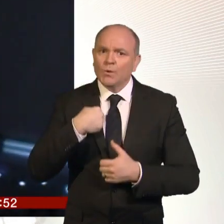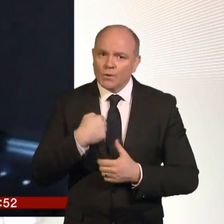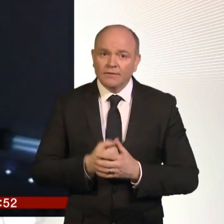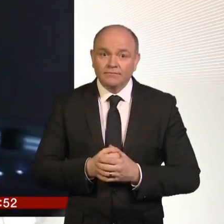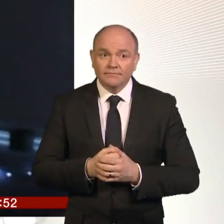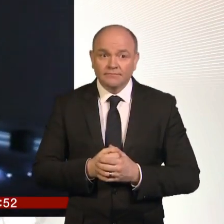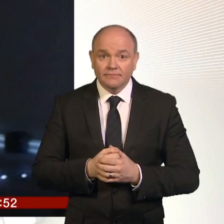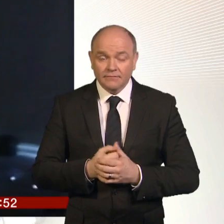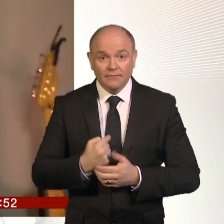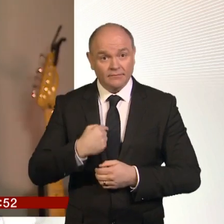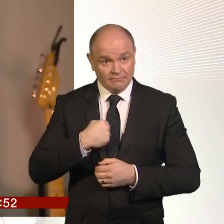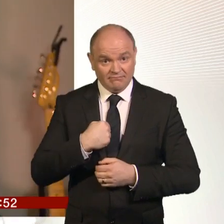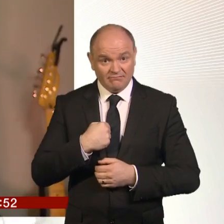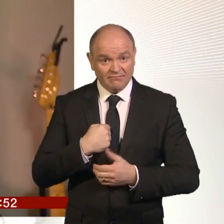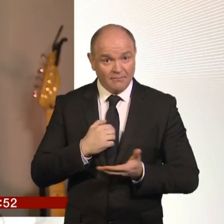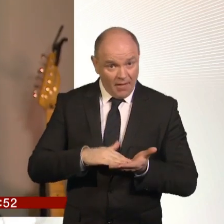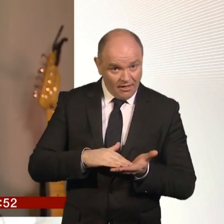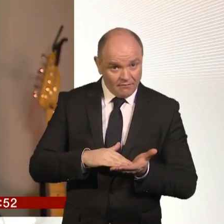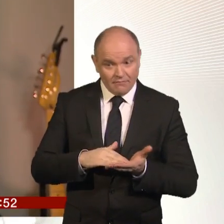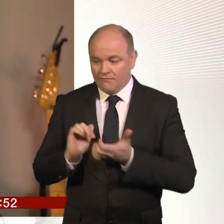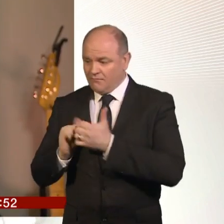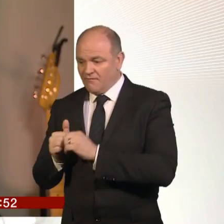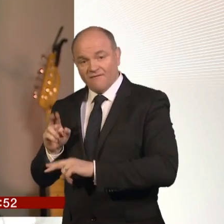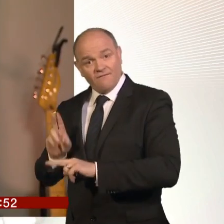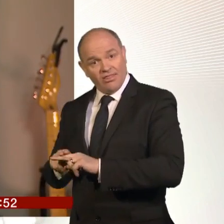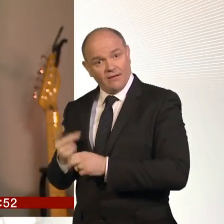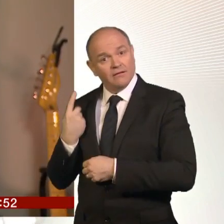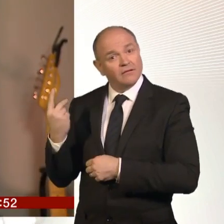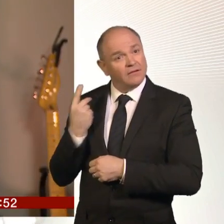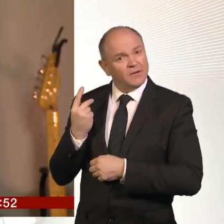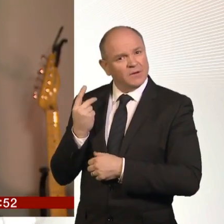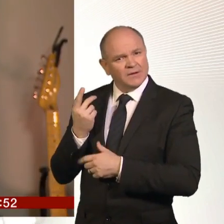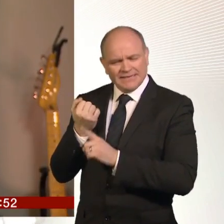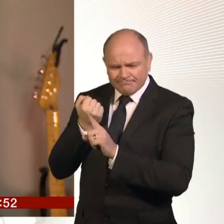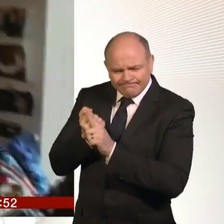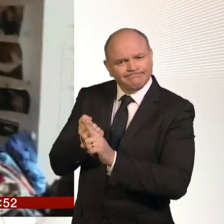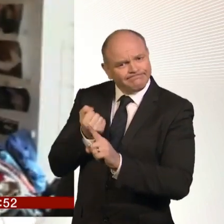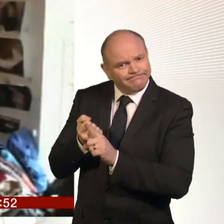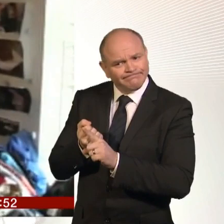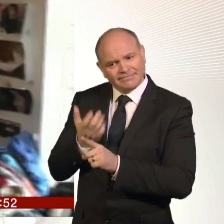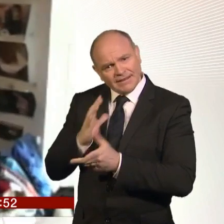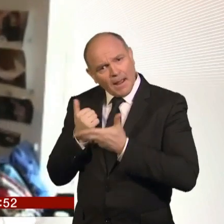We failed them as parents because we can't get the services that we need. We cannot get the education that these children deserve.